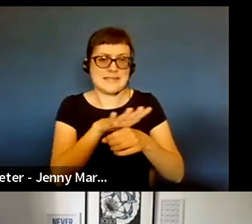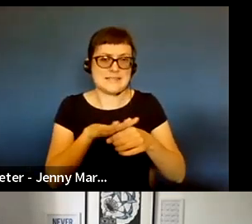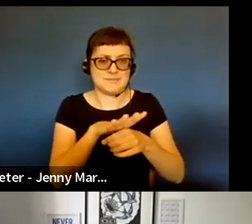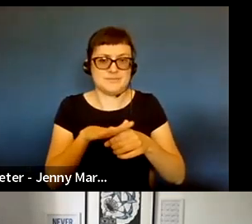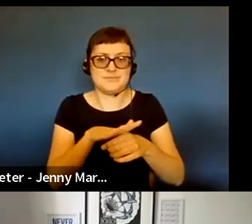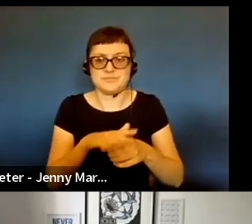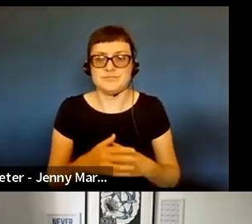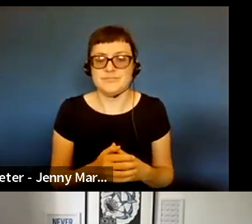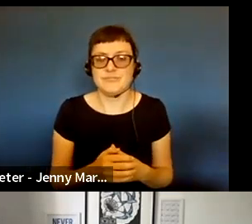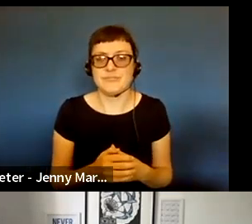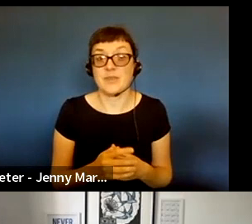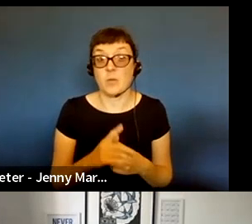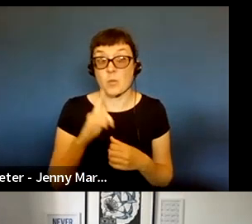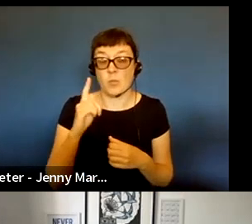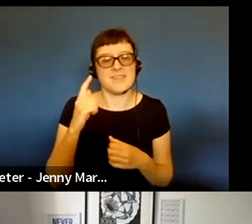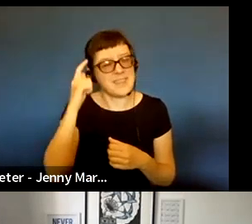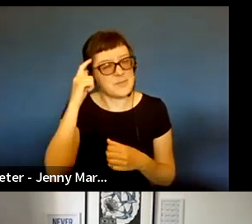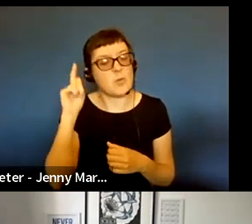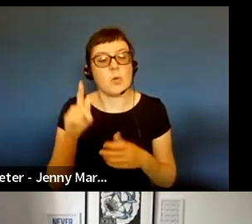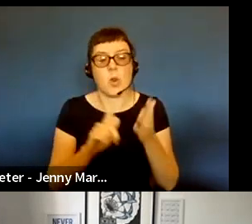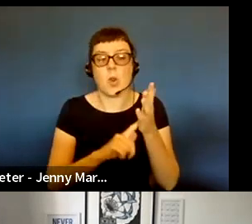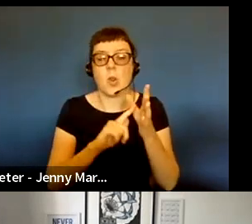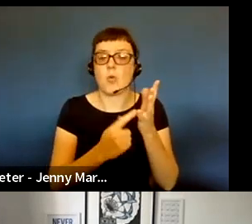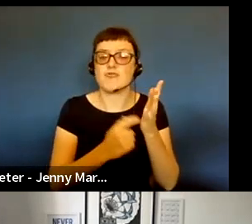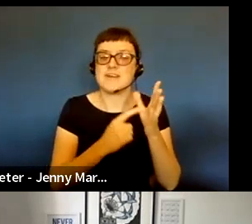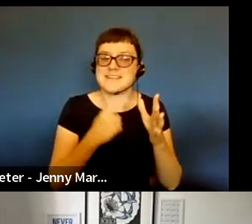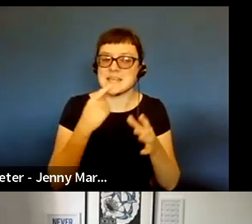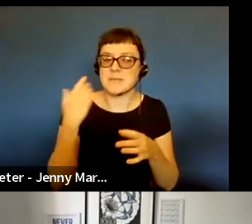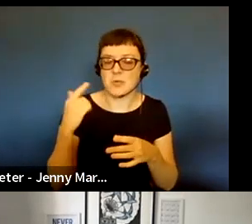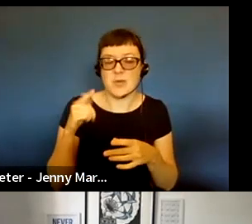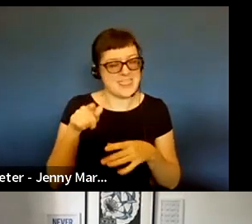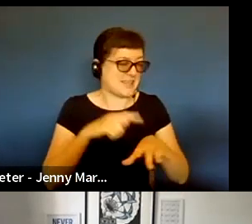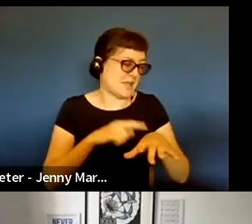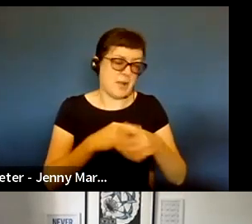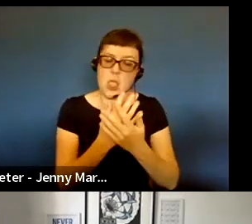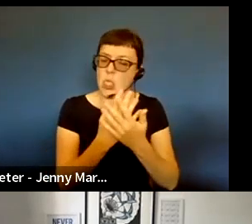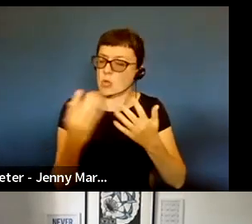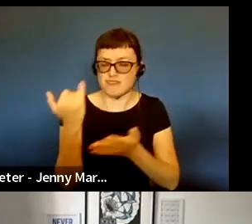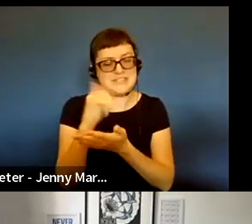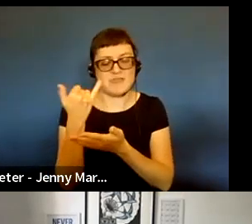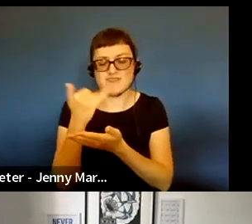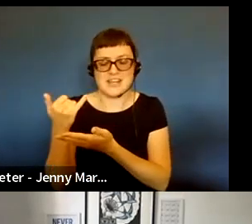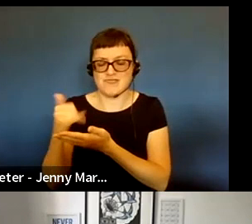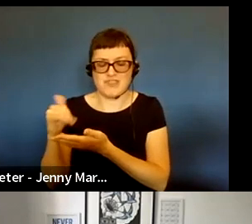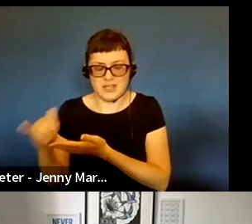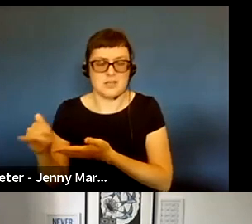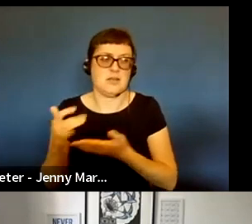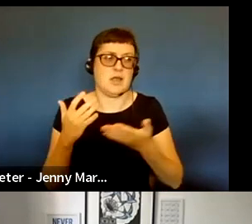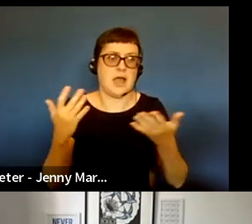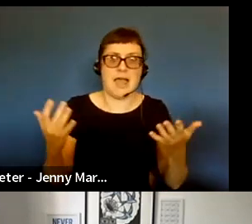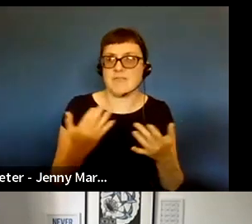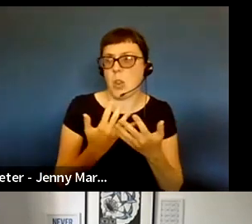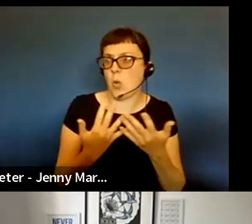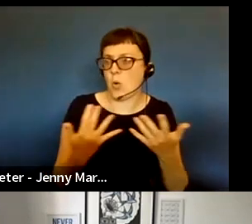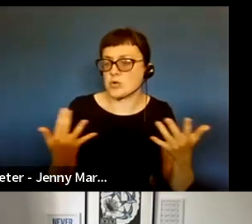chimes with what Laura was saying earlier, that during that time, there was so much rejection. There was so much of